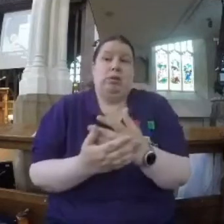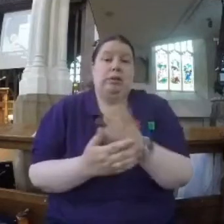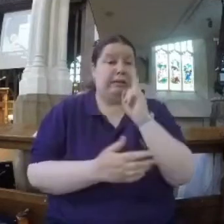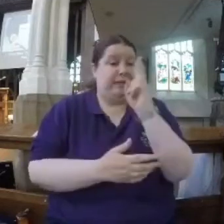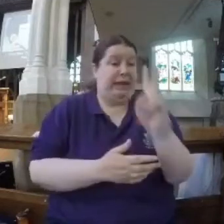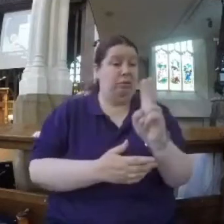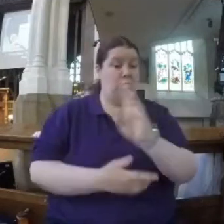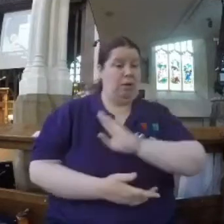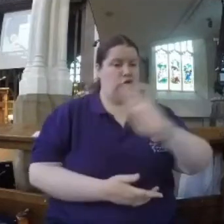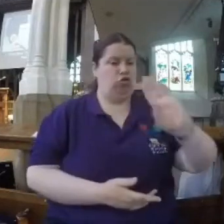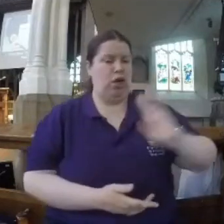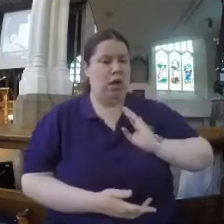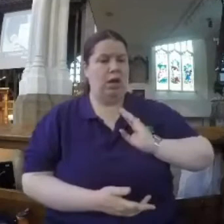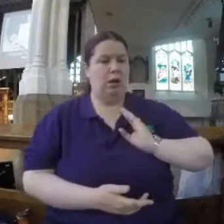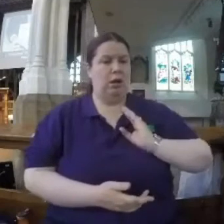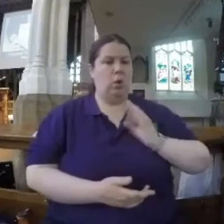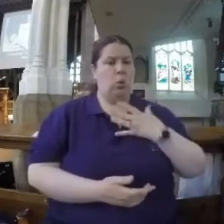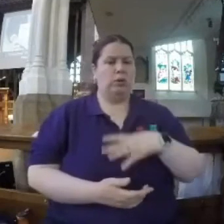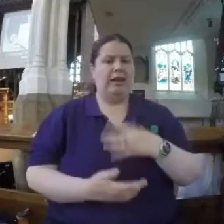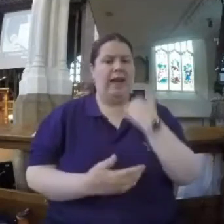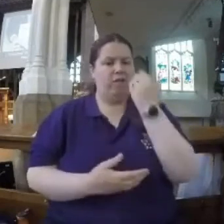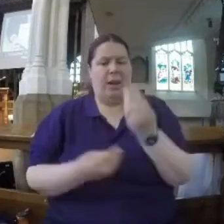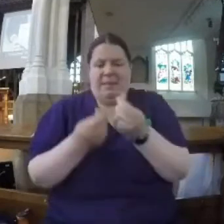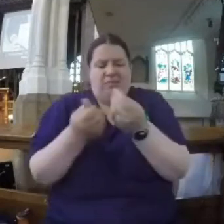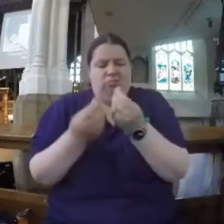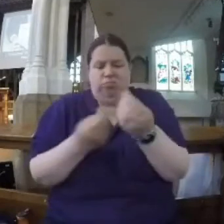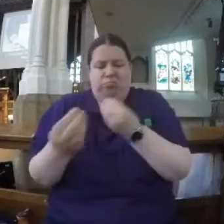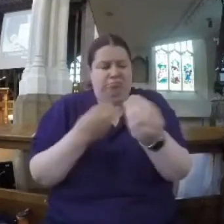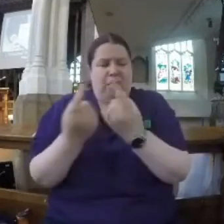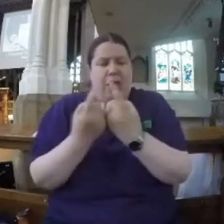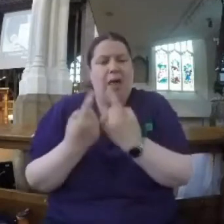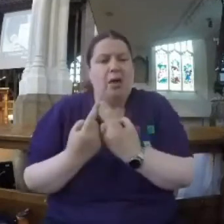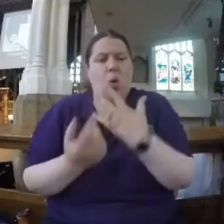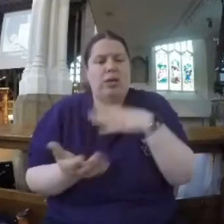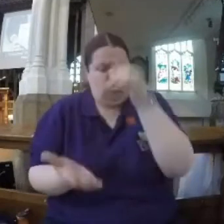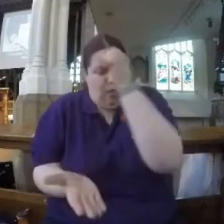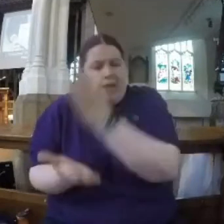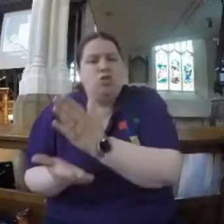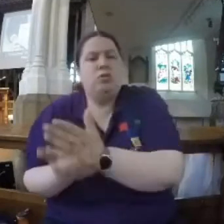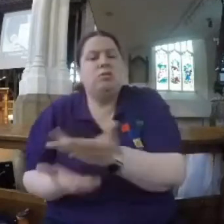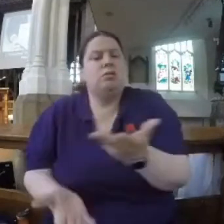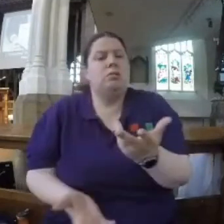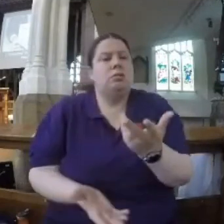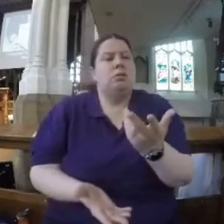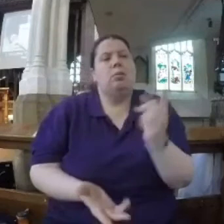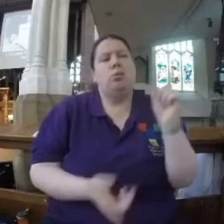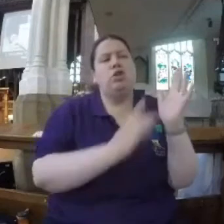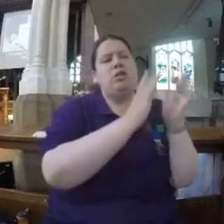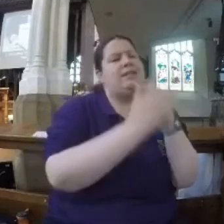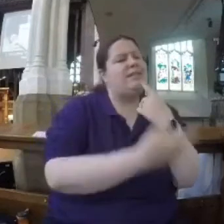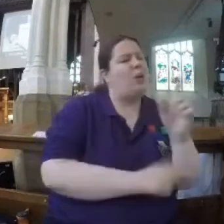religious, materialistic. That's what they said they wanted. But what did Jesus say?